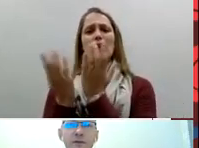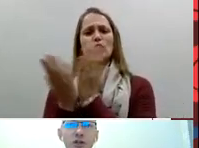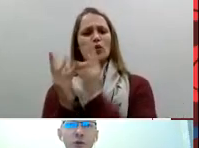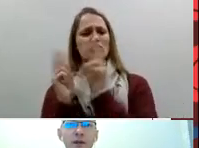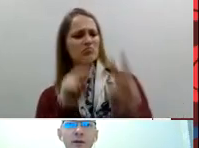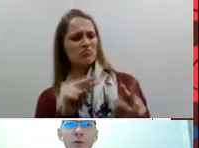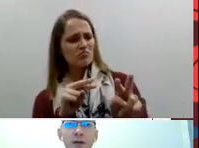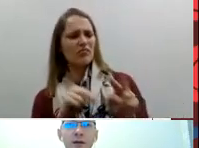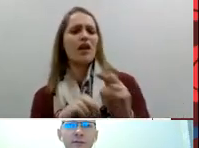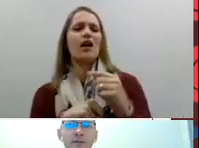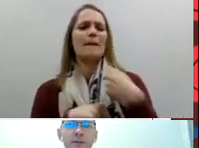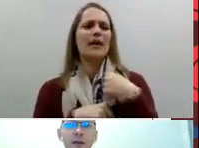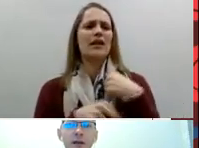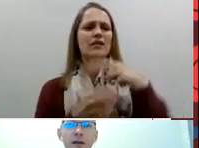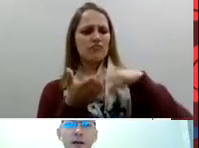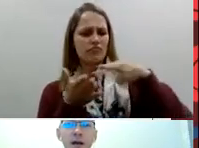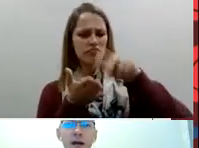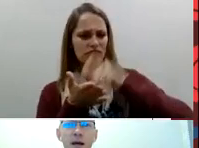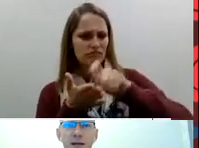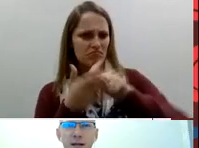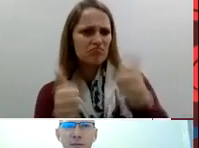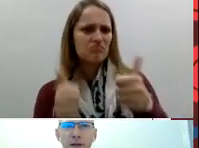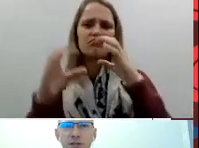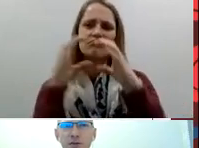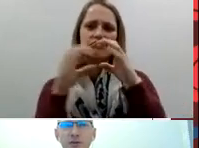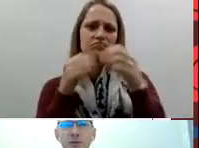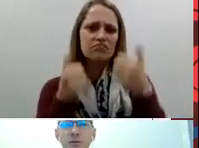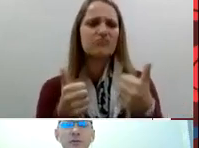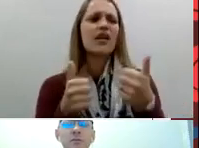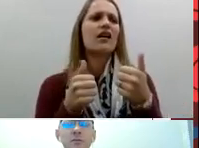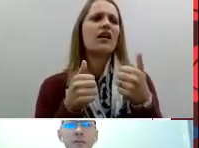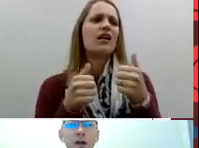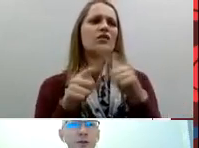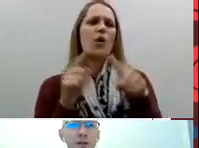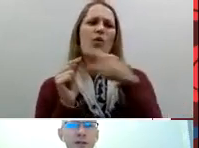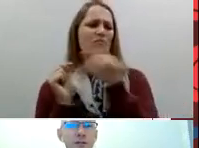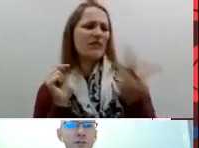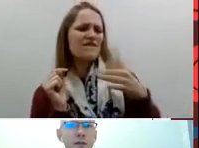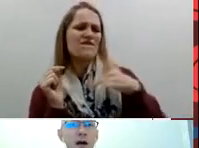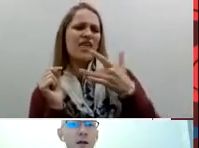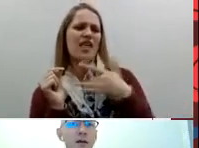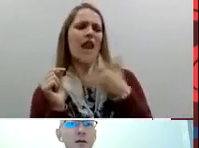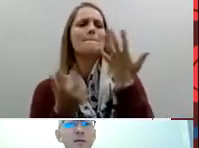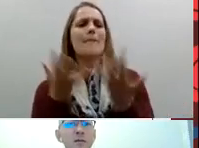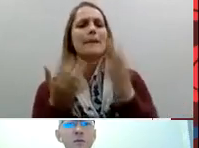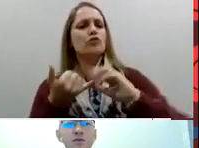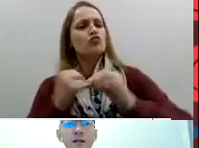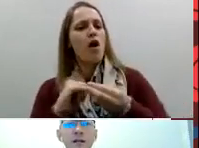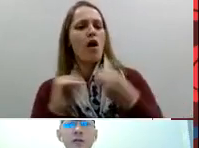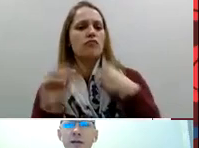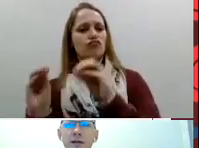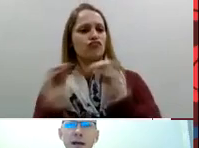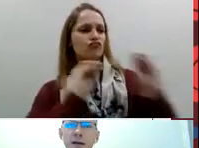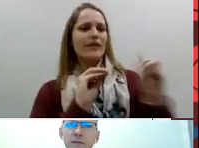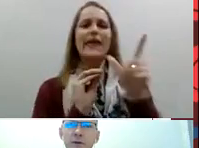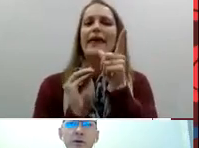during the week now as Della Bud School noticed I was reading